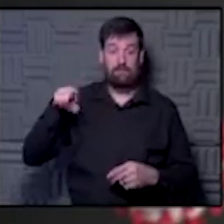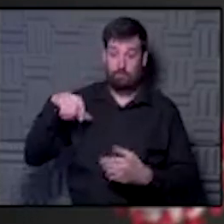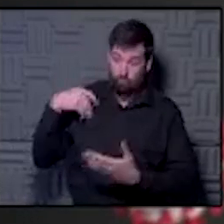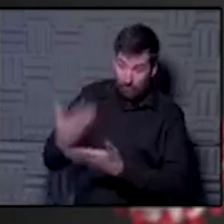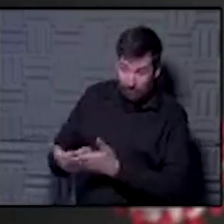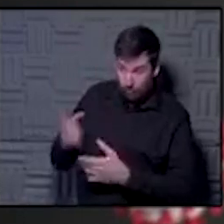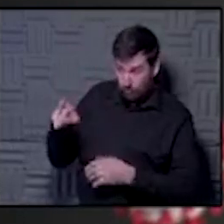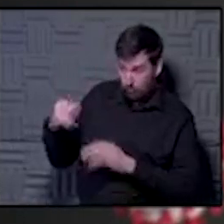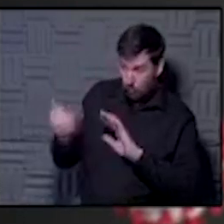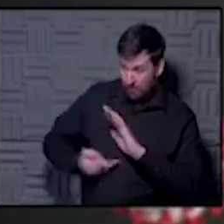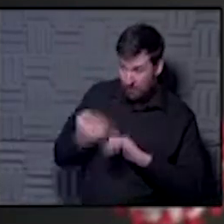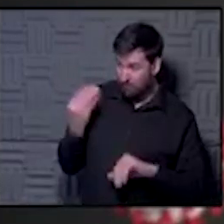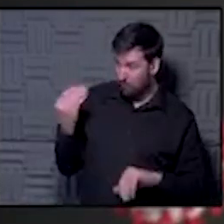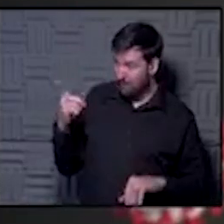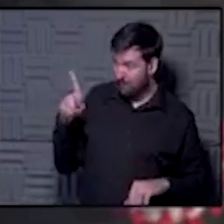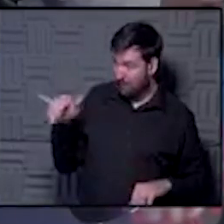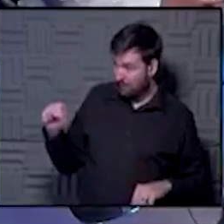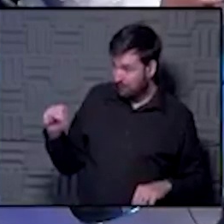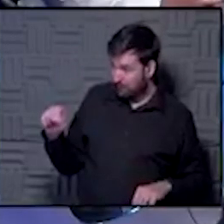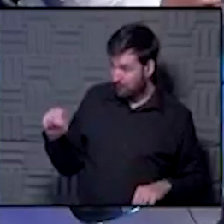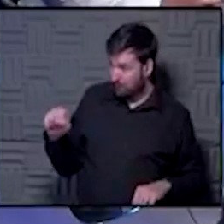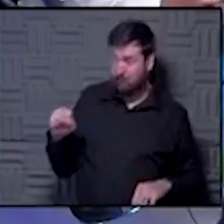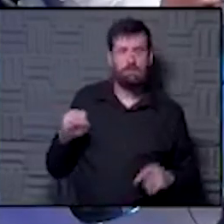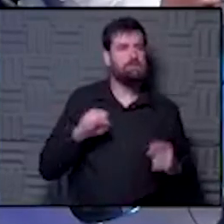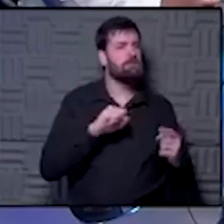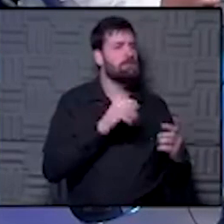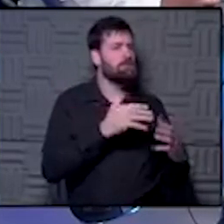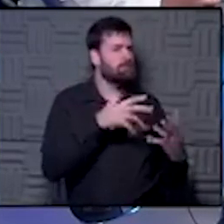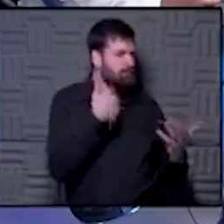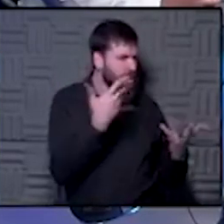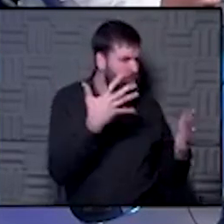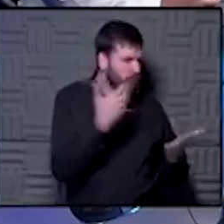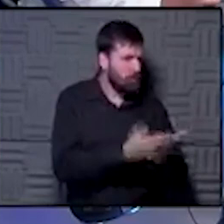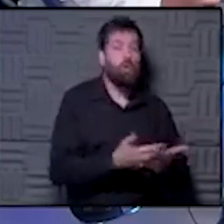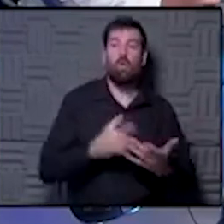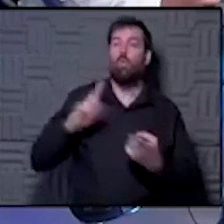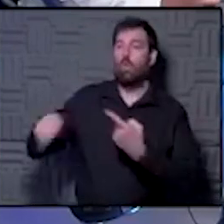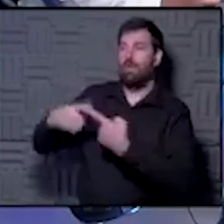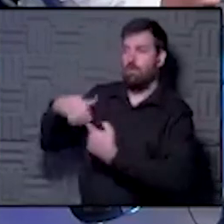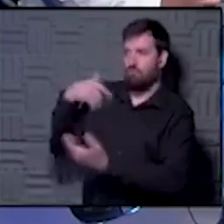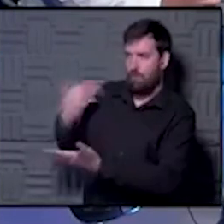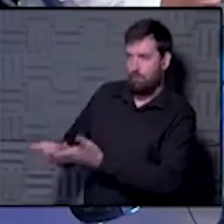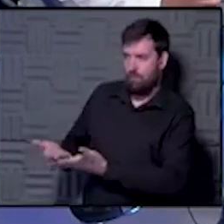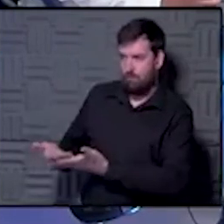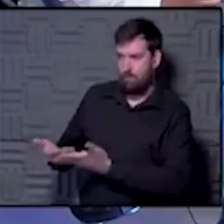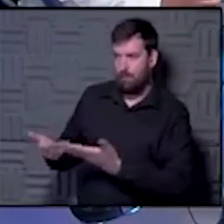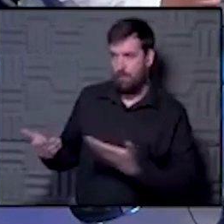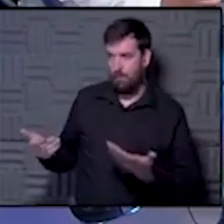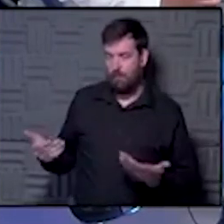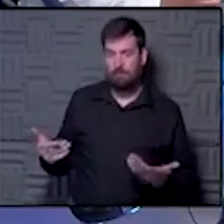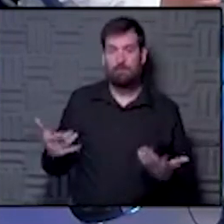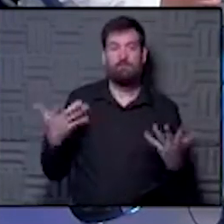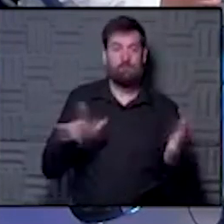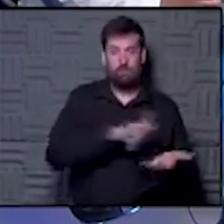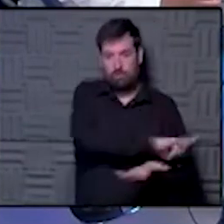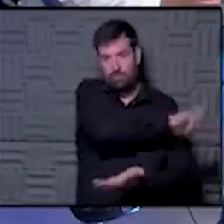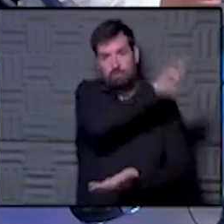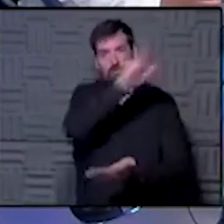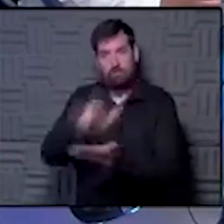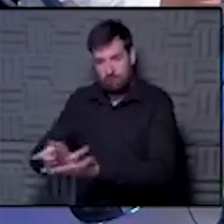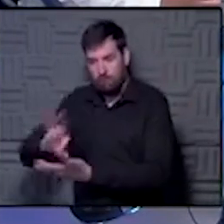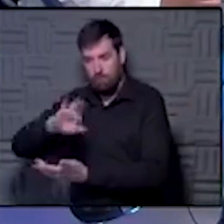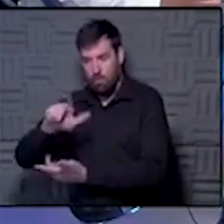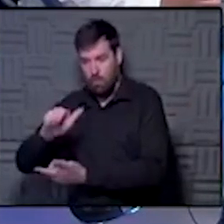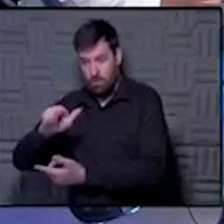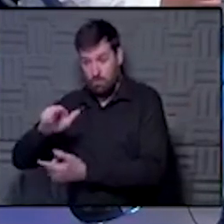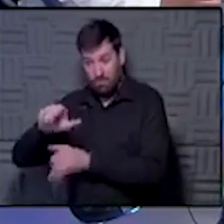Florida? What do you guys think? Is it upon arrival or after arrival? Upon arrival. Once they flew from Missouri to Florida, should they quarantine